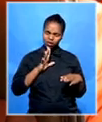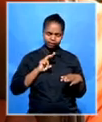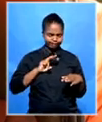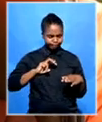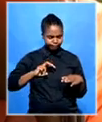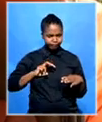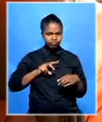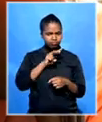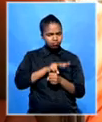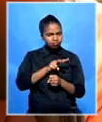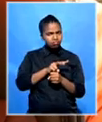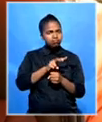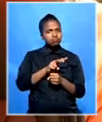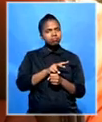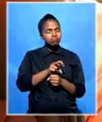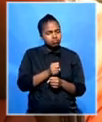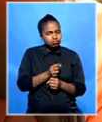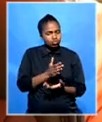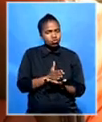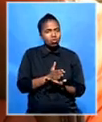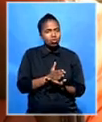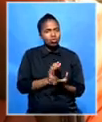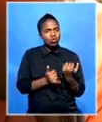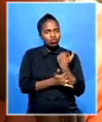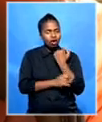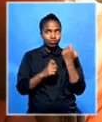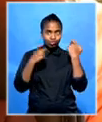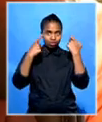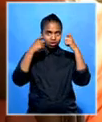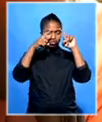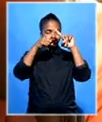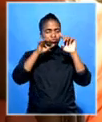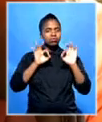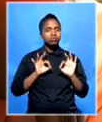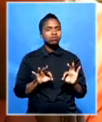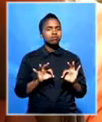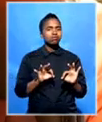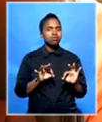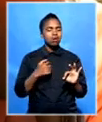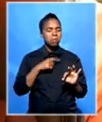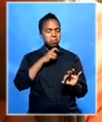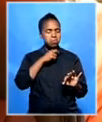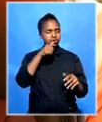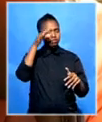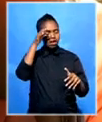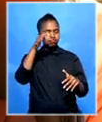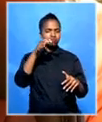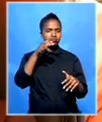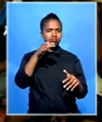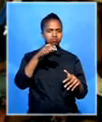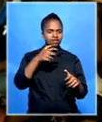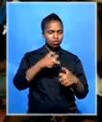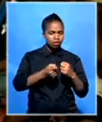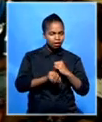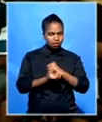and, in our wisdom, find a way to handle those situations.